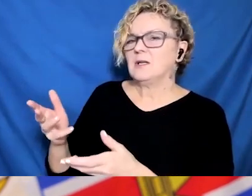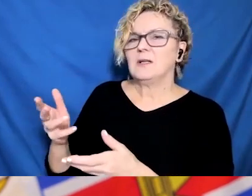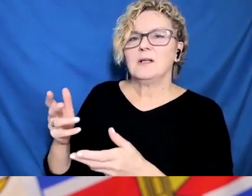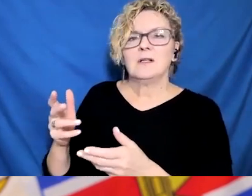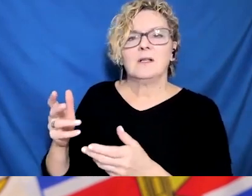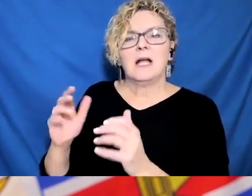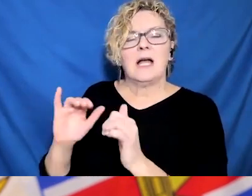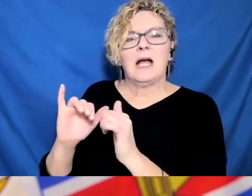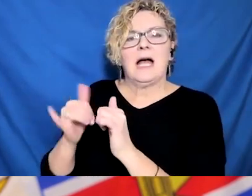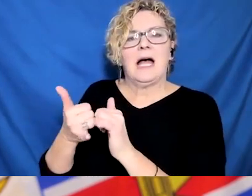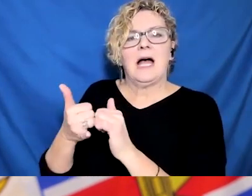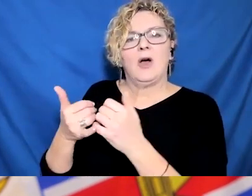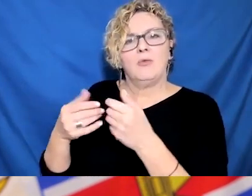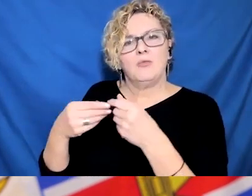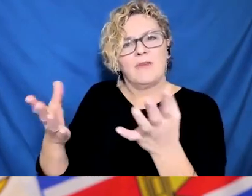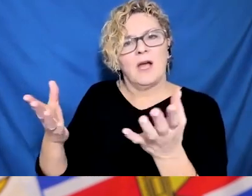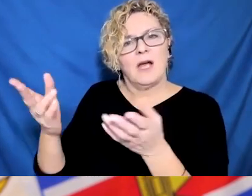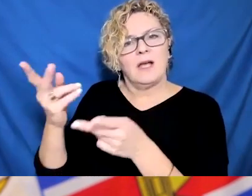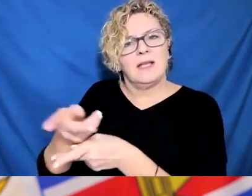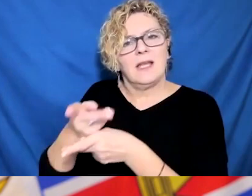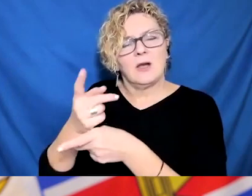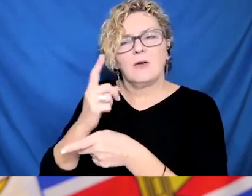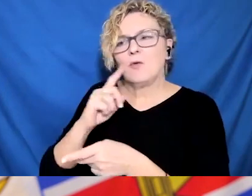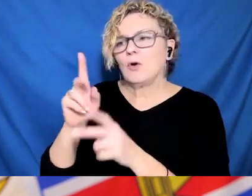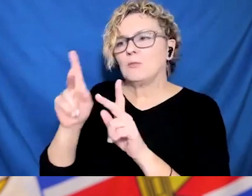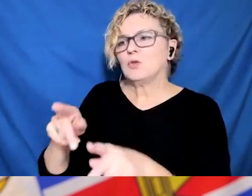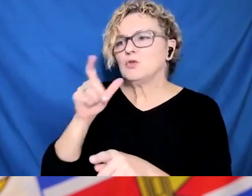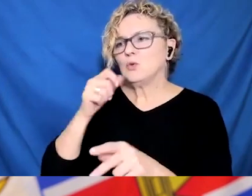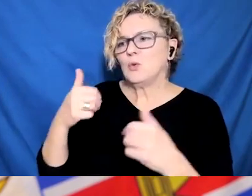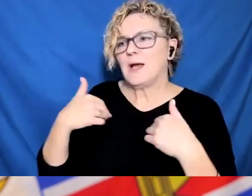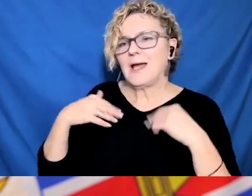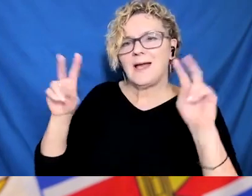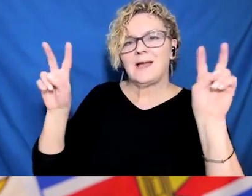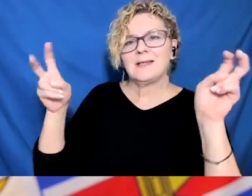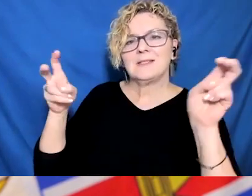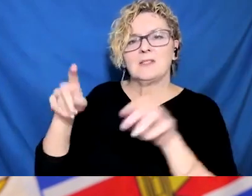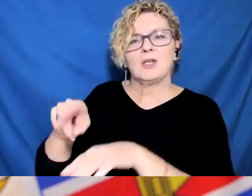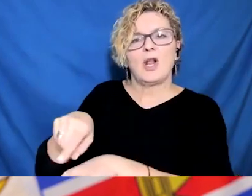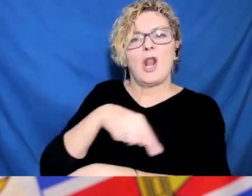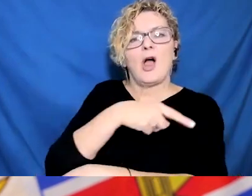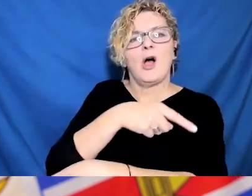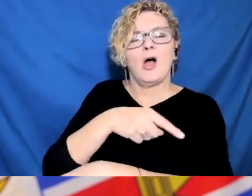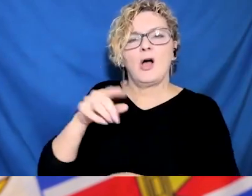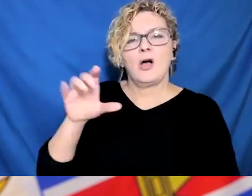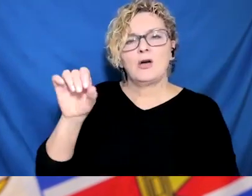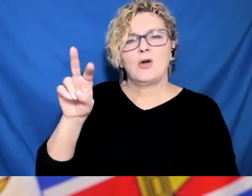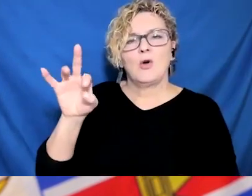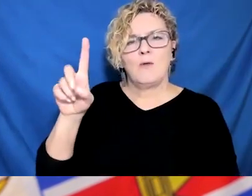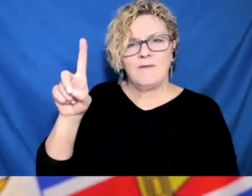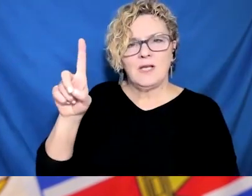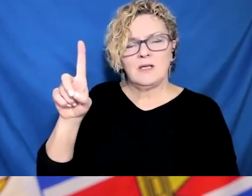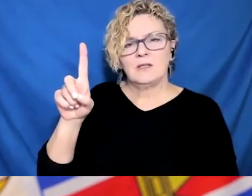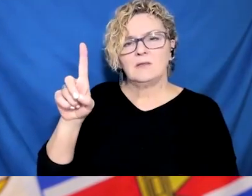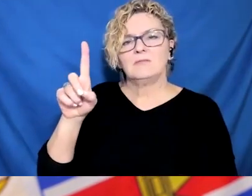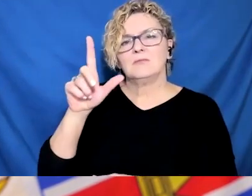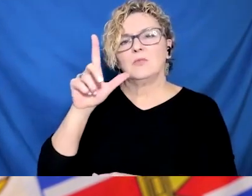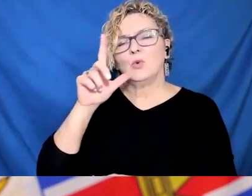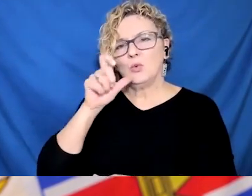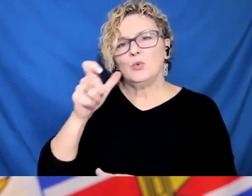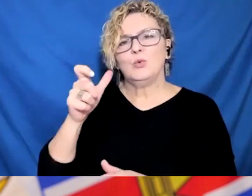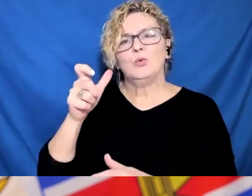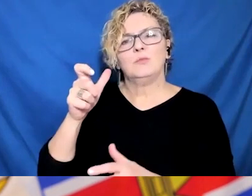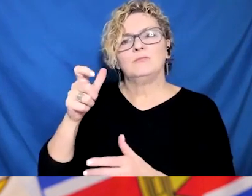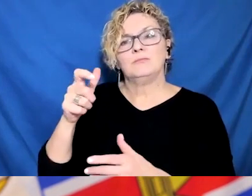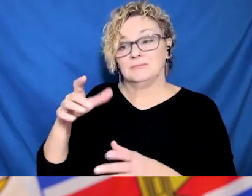Thank you. Good morning. What direction or guidance is being given to long term care homes about visits